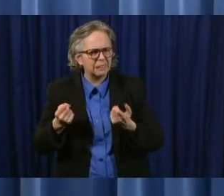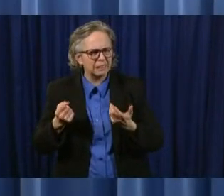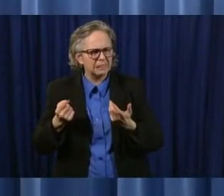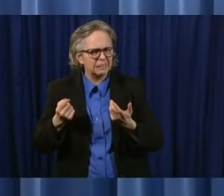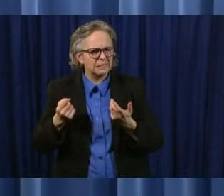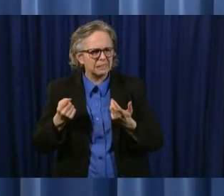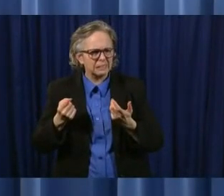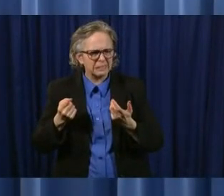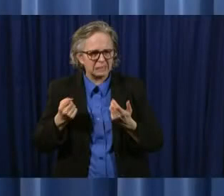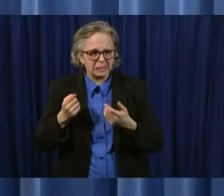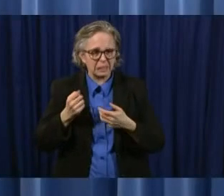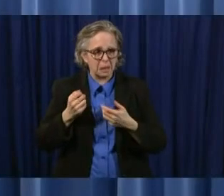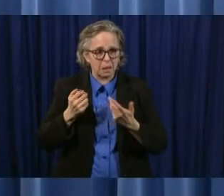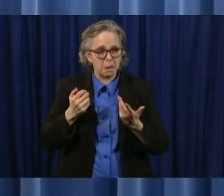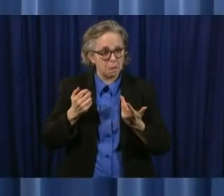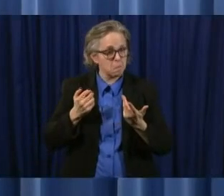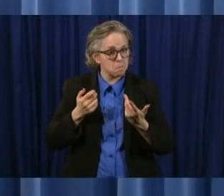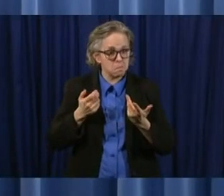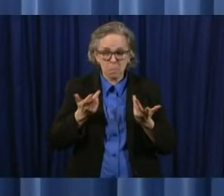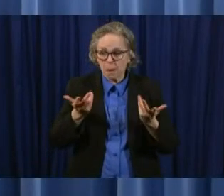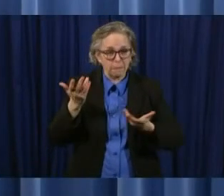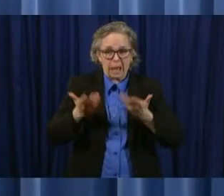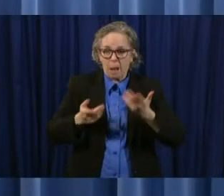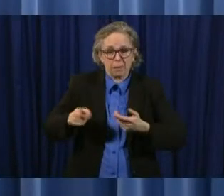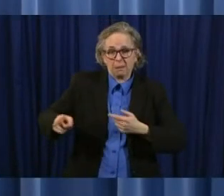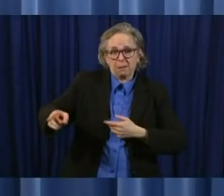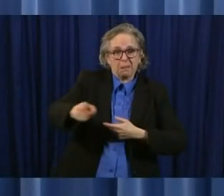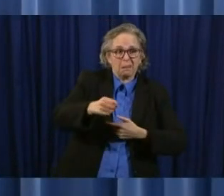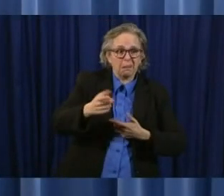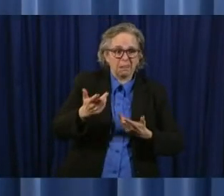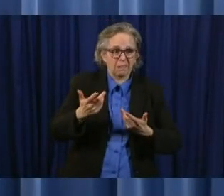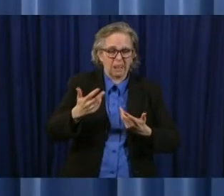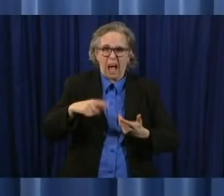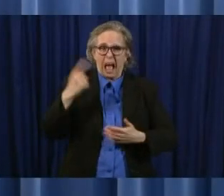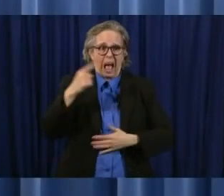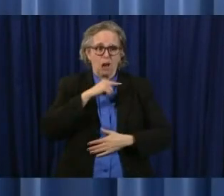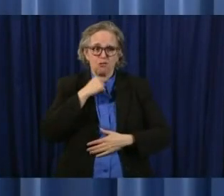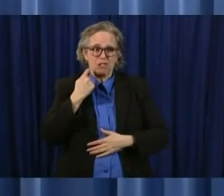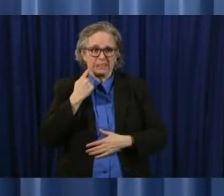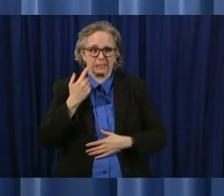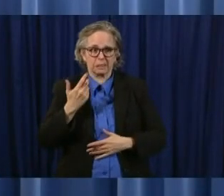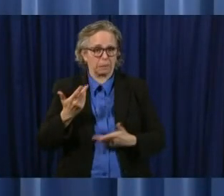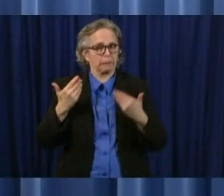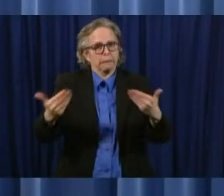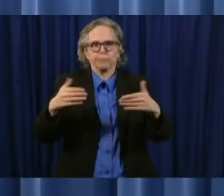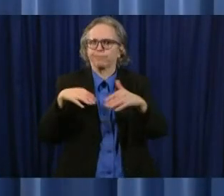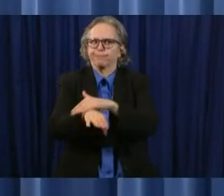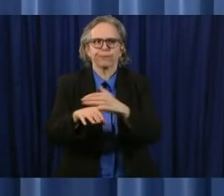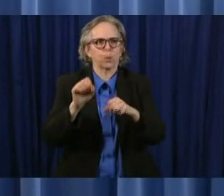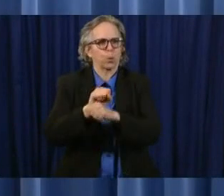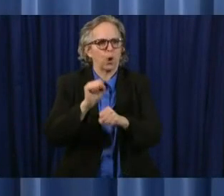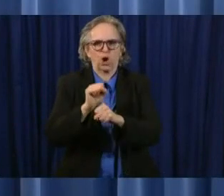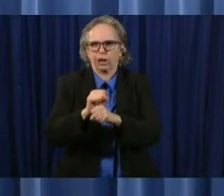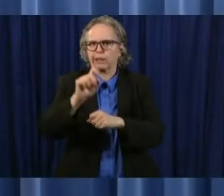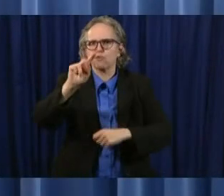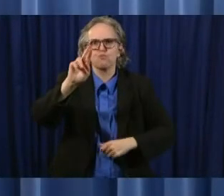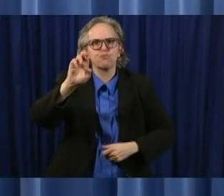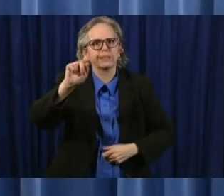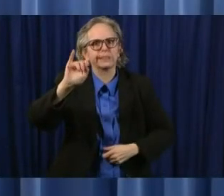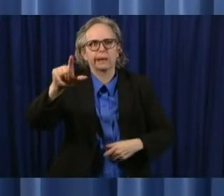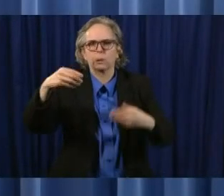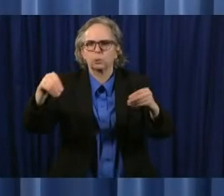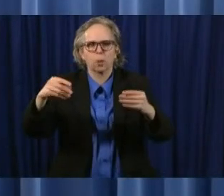themselves were were working in a retail establishment and were worried about the covid 19